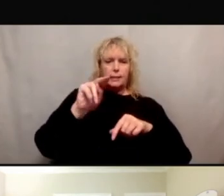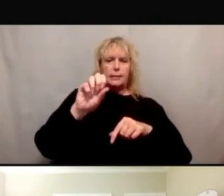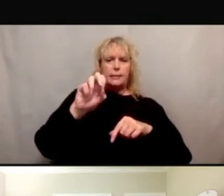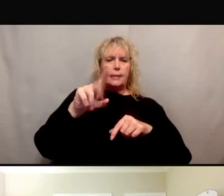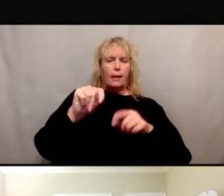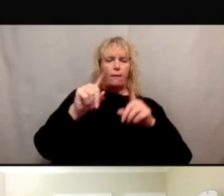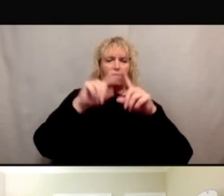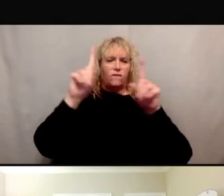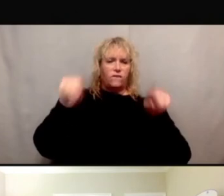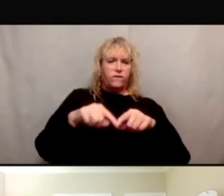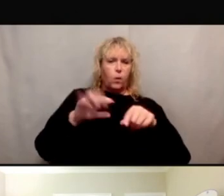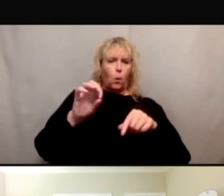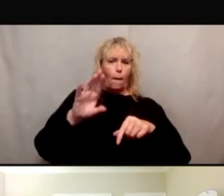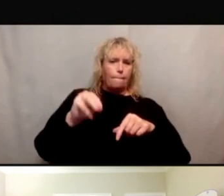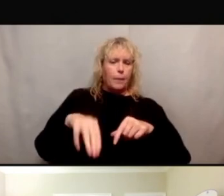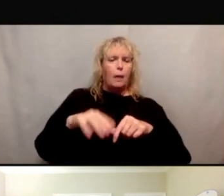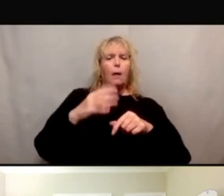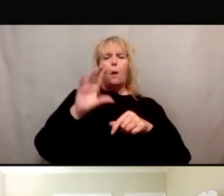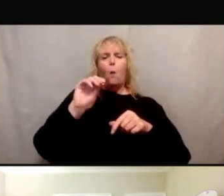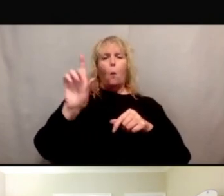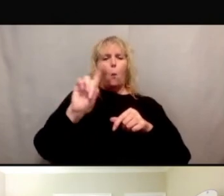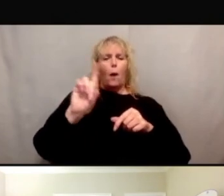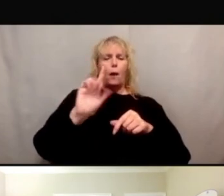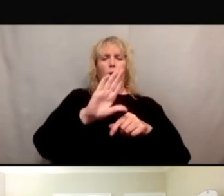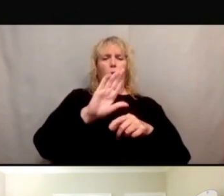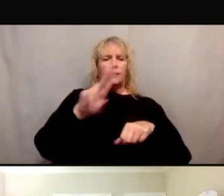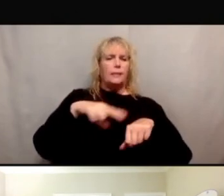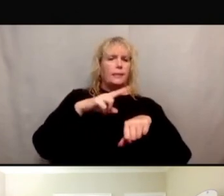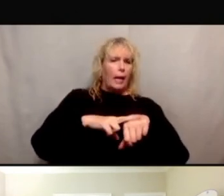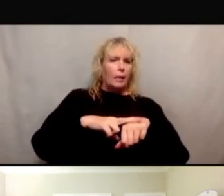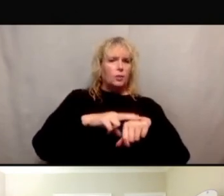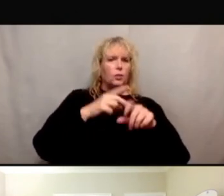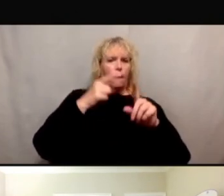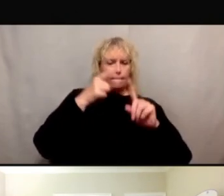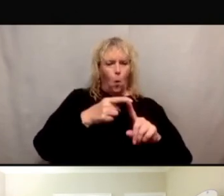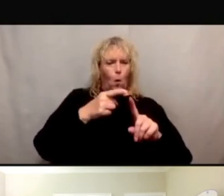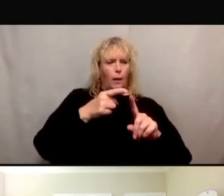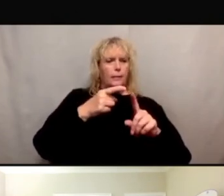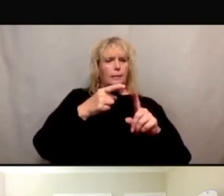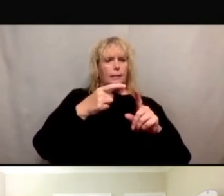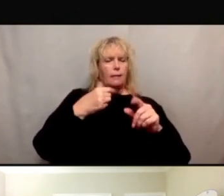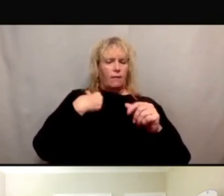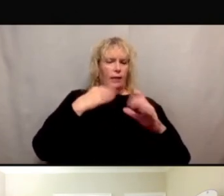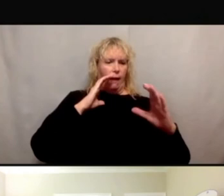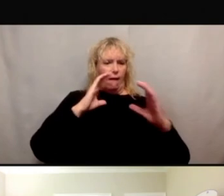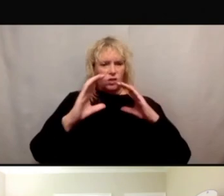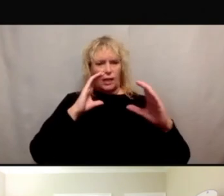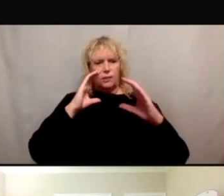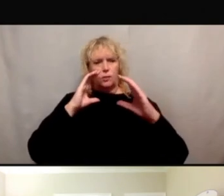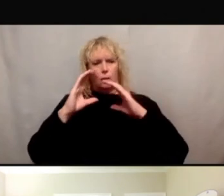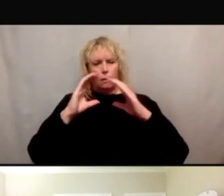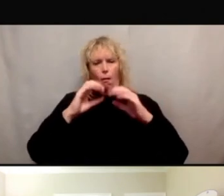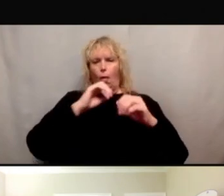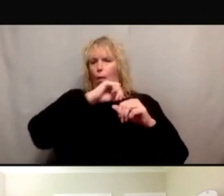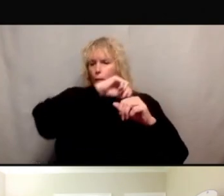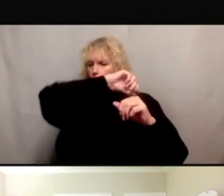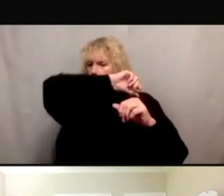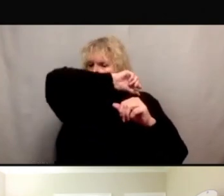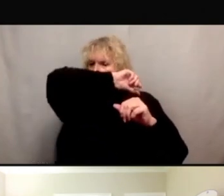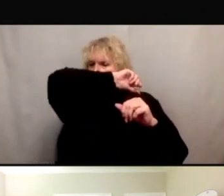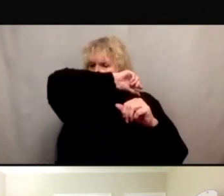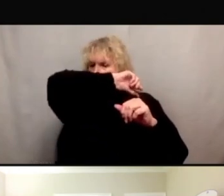natural points to break and have conversation, I think is key. And I think another piece of it,